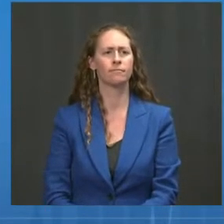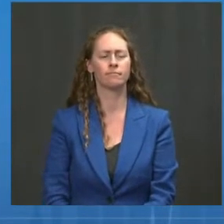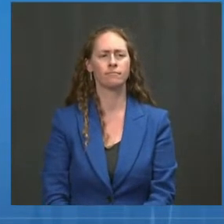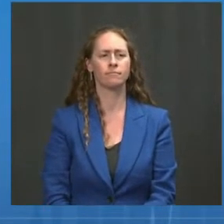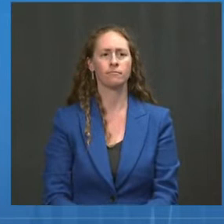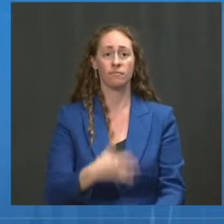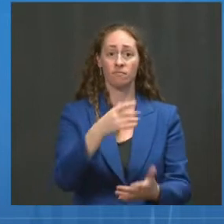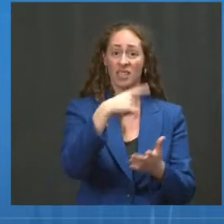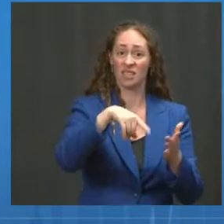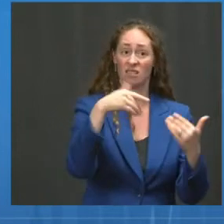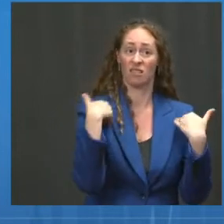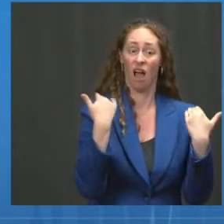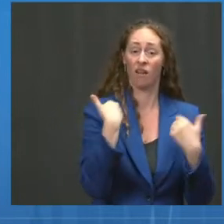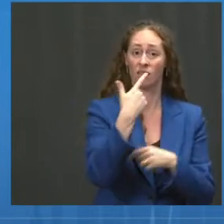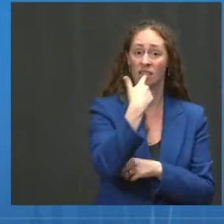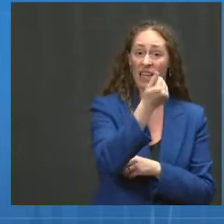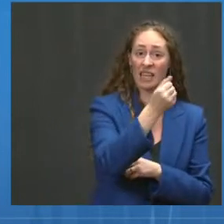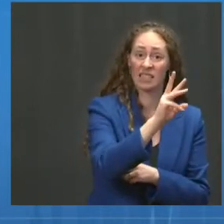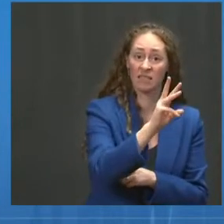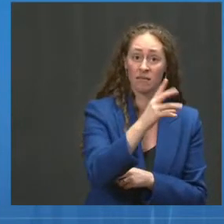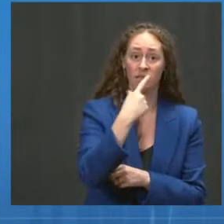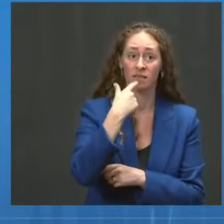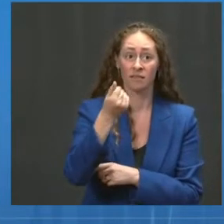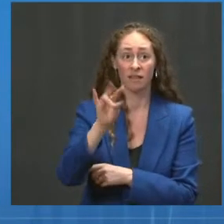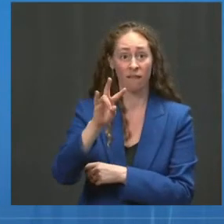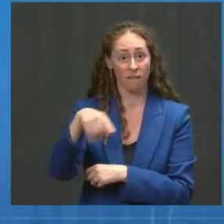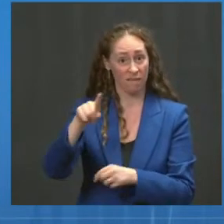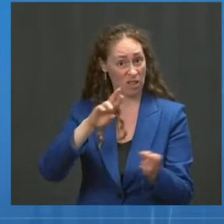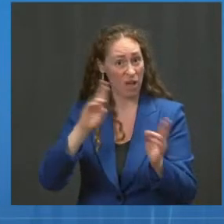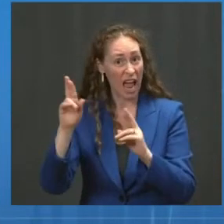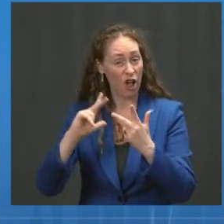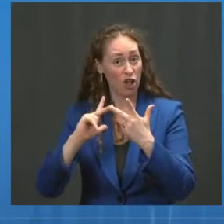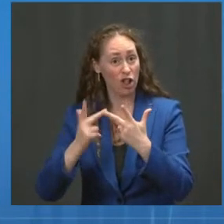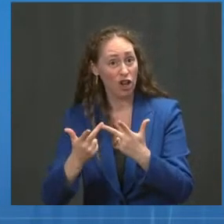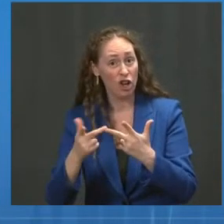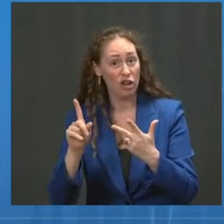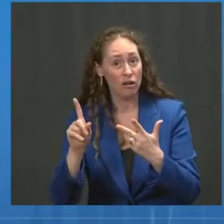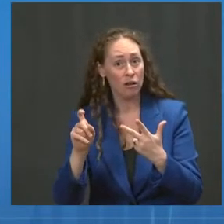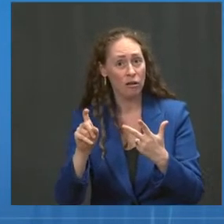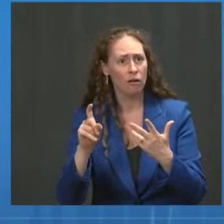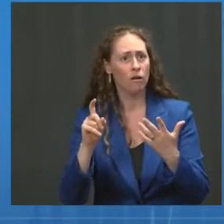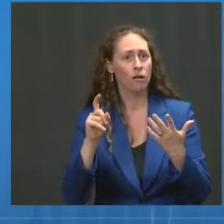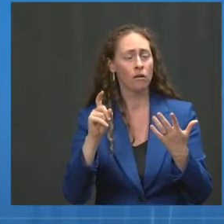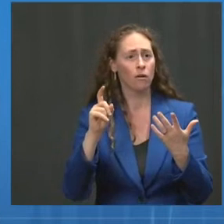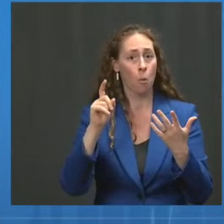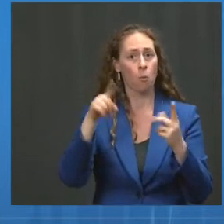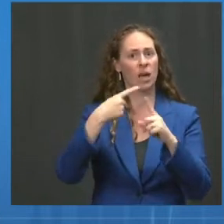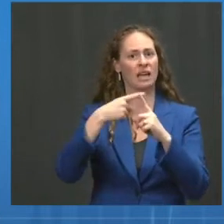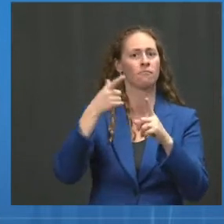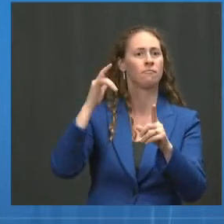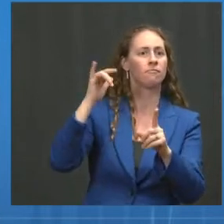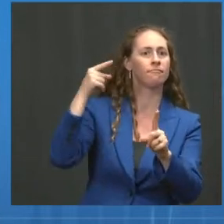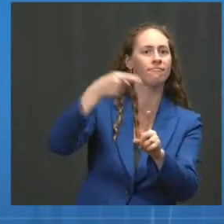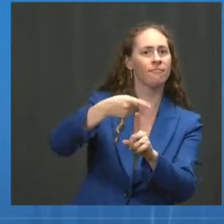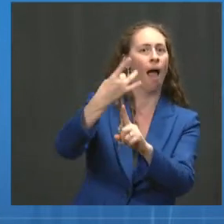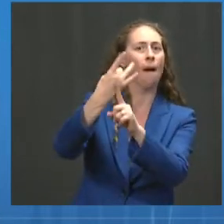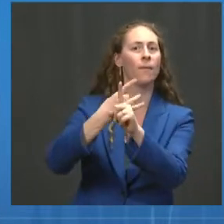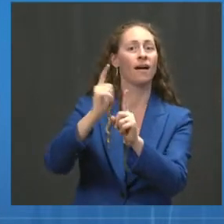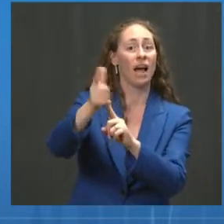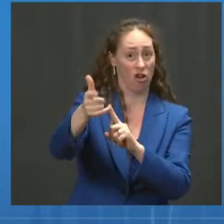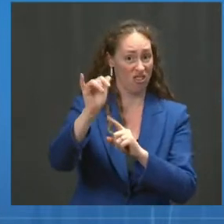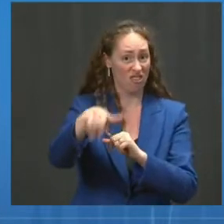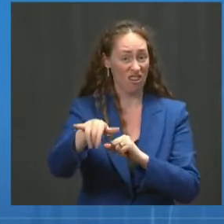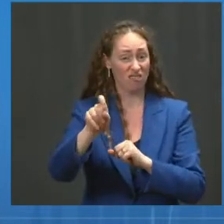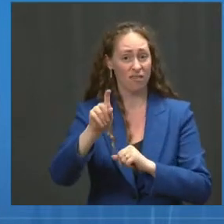they get a booster when they are at eight months or should they not get a booster when they are at eight months? Thank you. Thank you, Josh. And thanks for actually